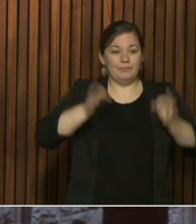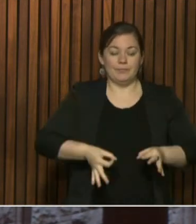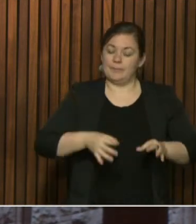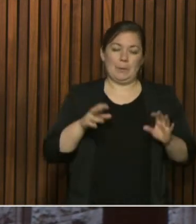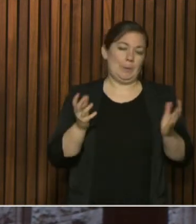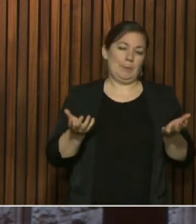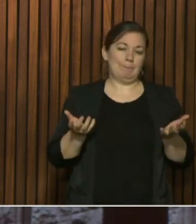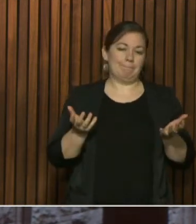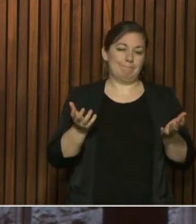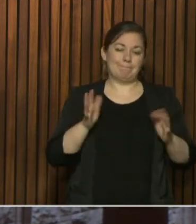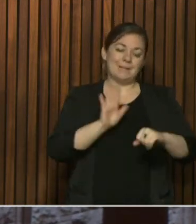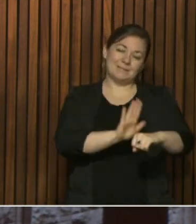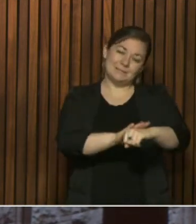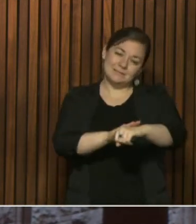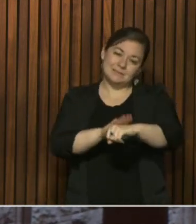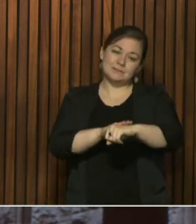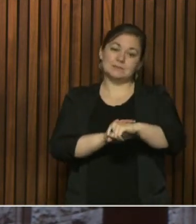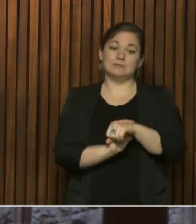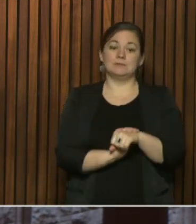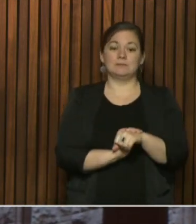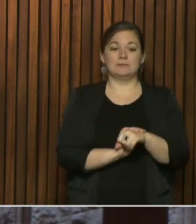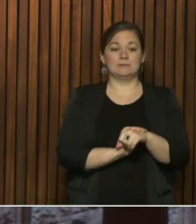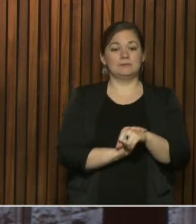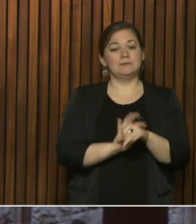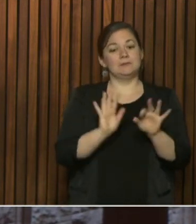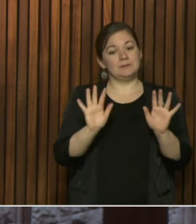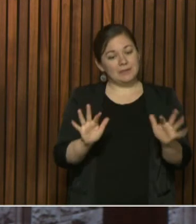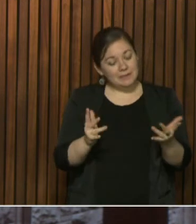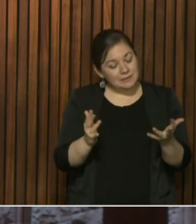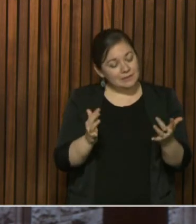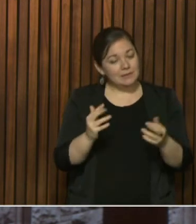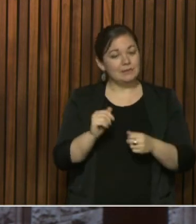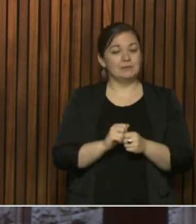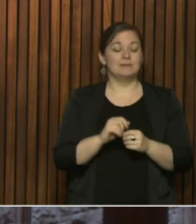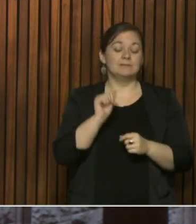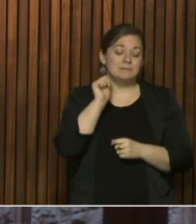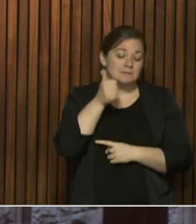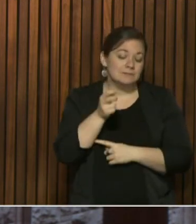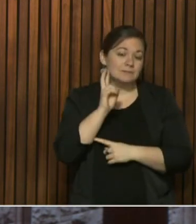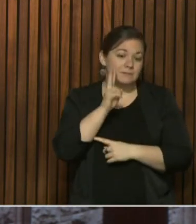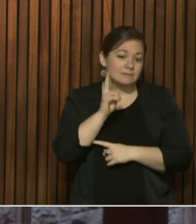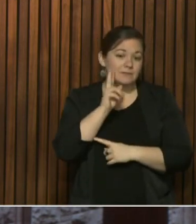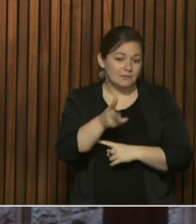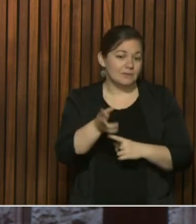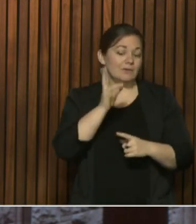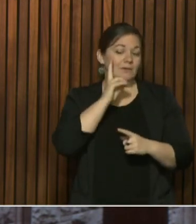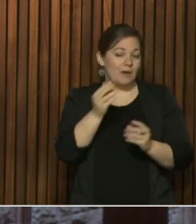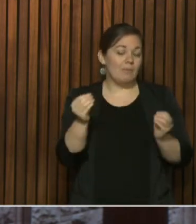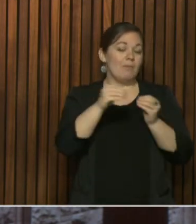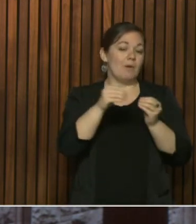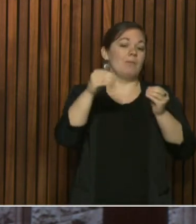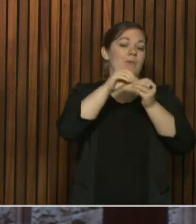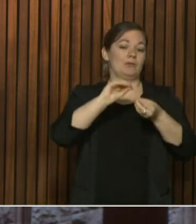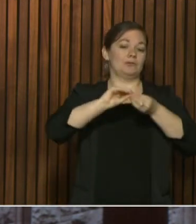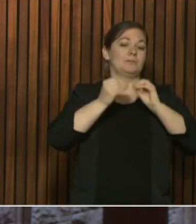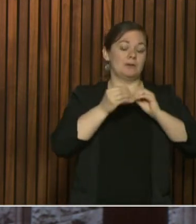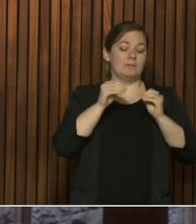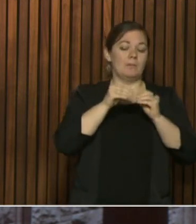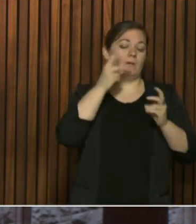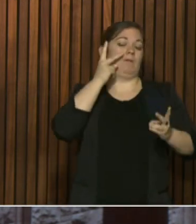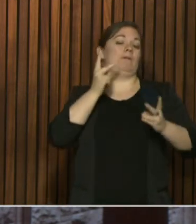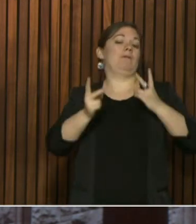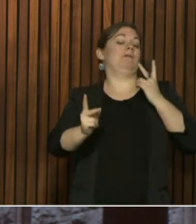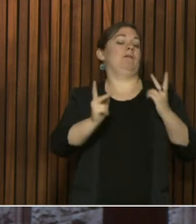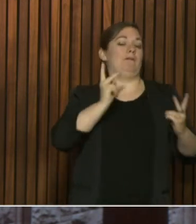prepare you to say, well, I'm going to get some numbers coming back in the next In three or four days, it may be merging with a new enhanced wider testing,